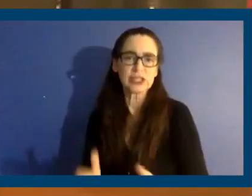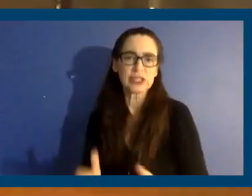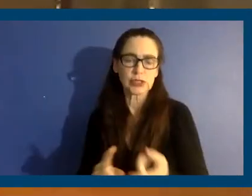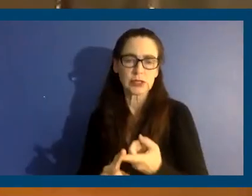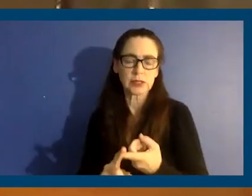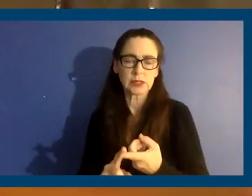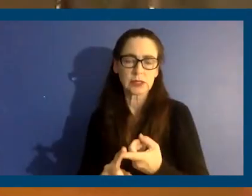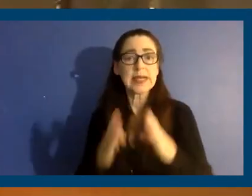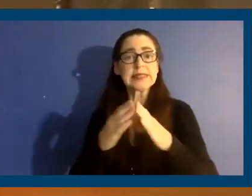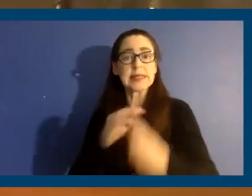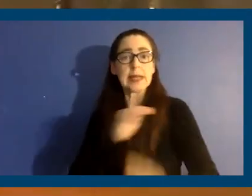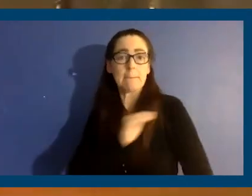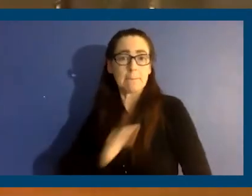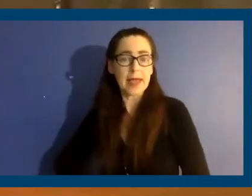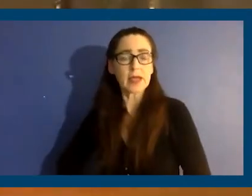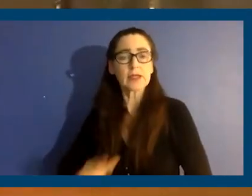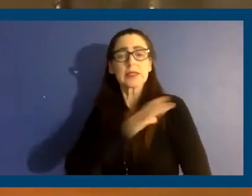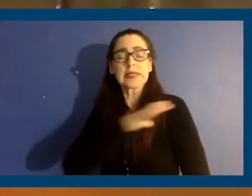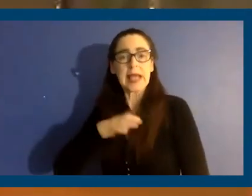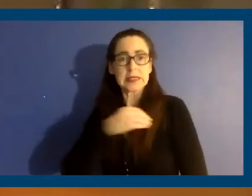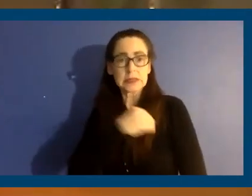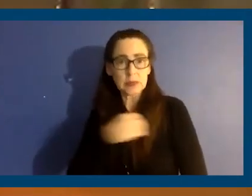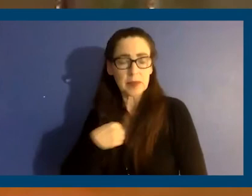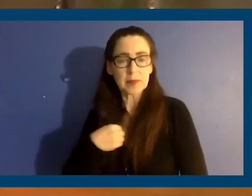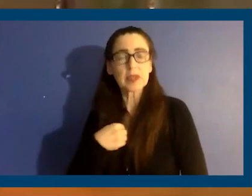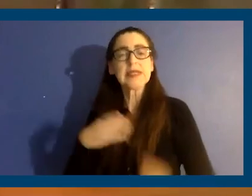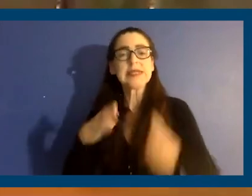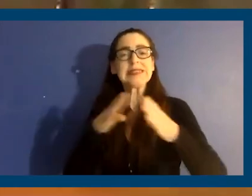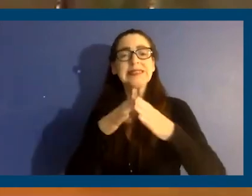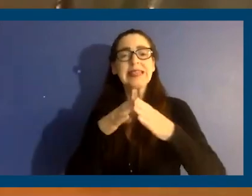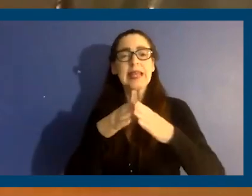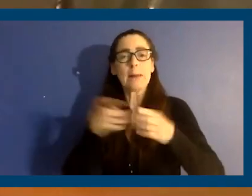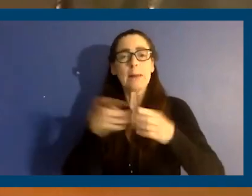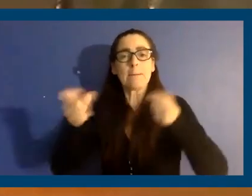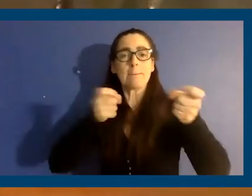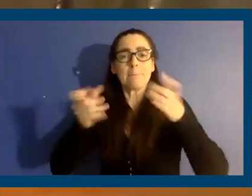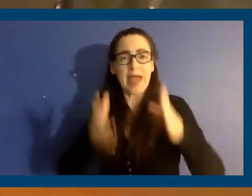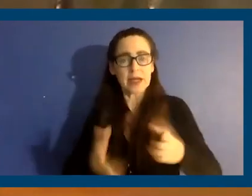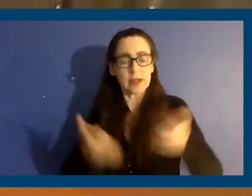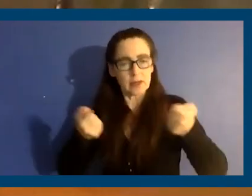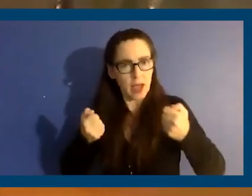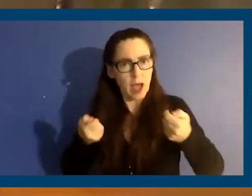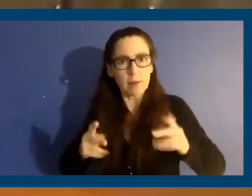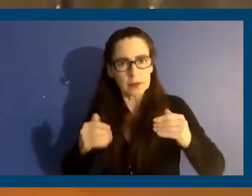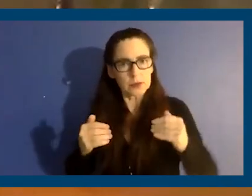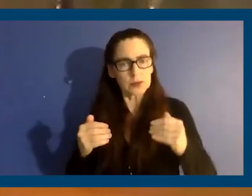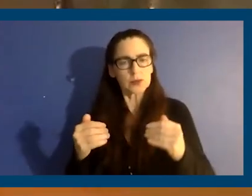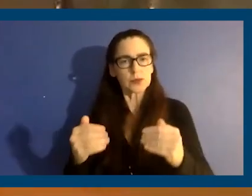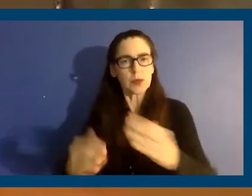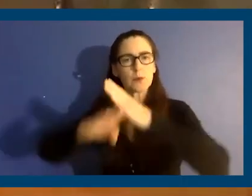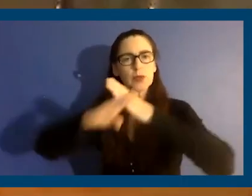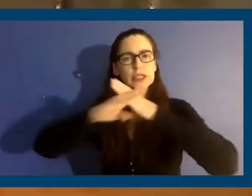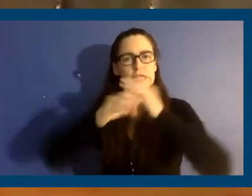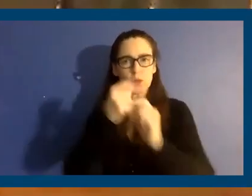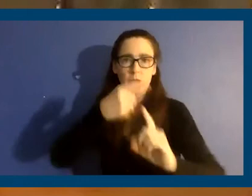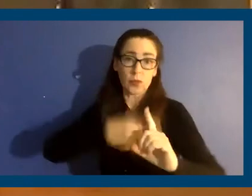mayors, as well as council members, as well as city managers, have the opportunity to move forward with rental protections if, in fact,